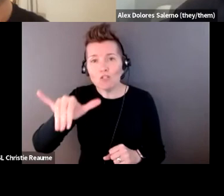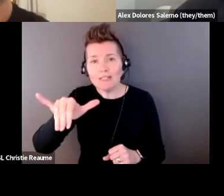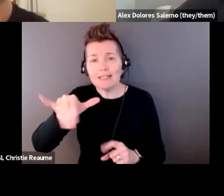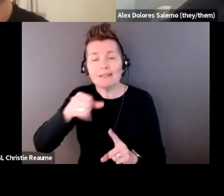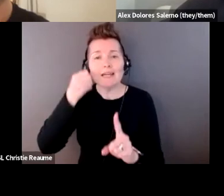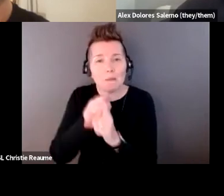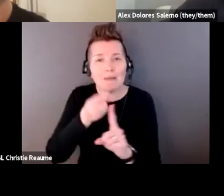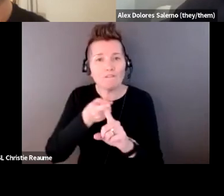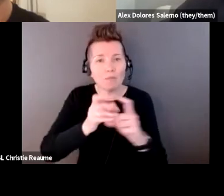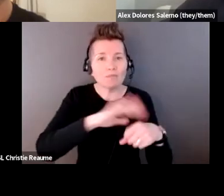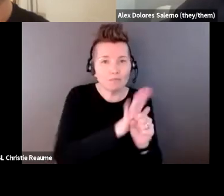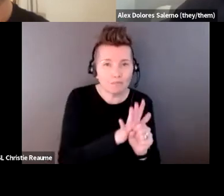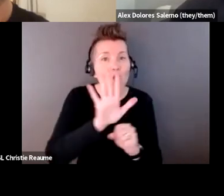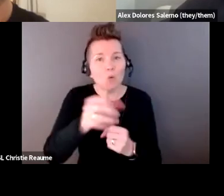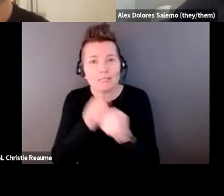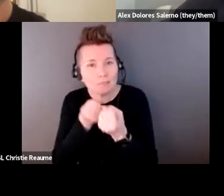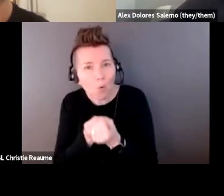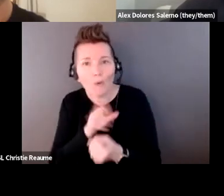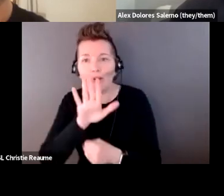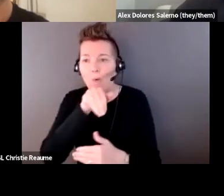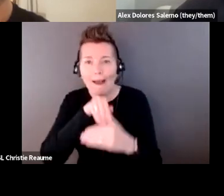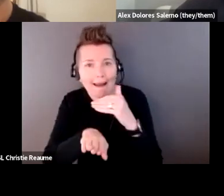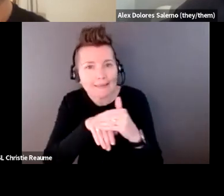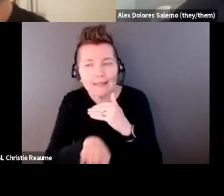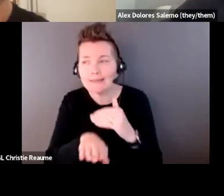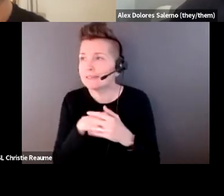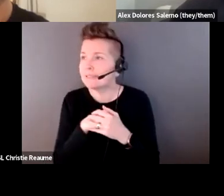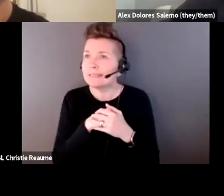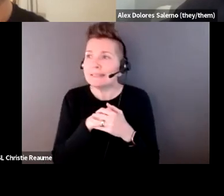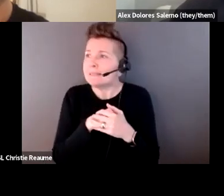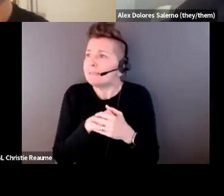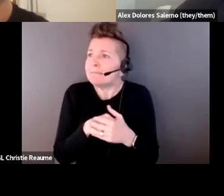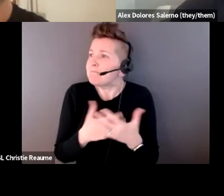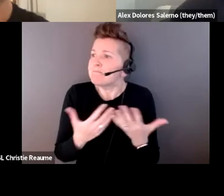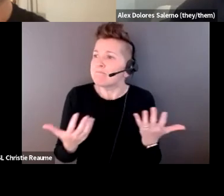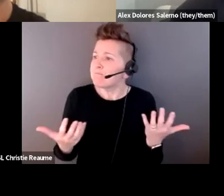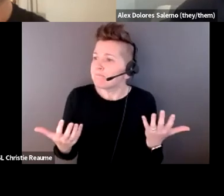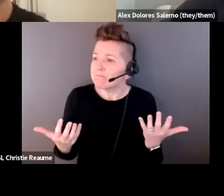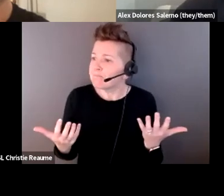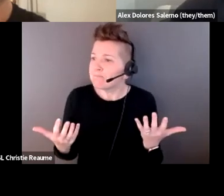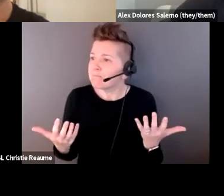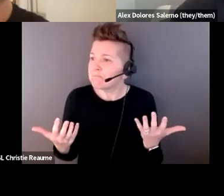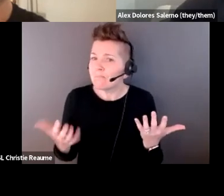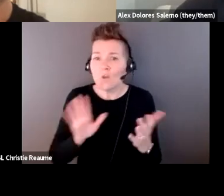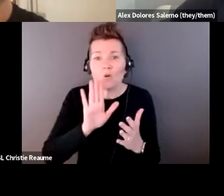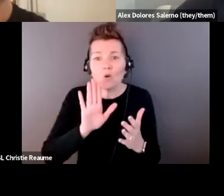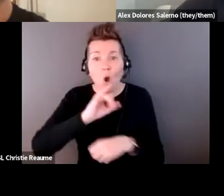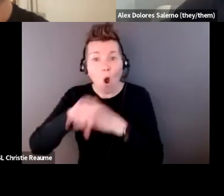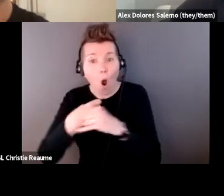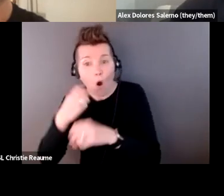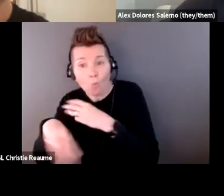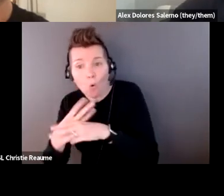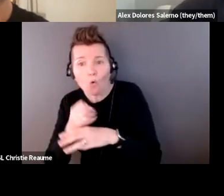like the supports or the access that you've, you have in the art world or beyond?